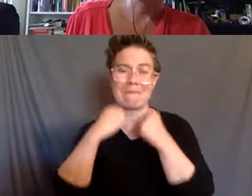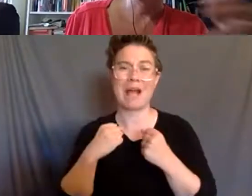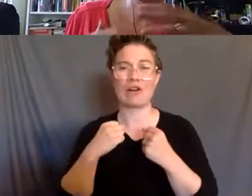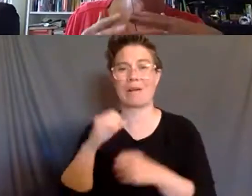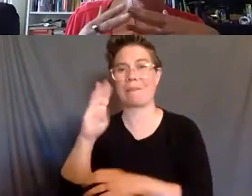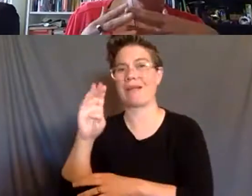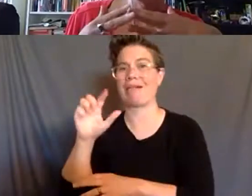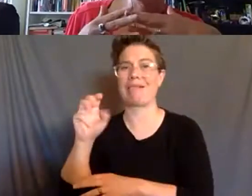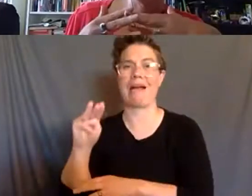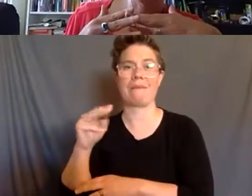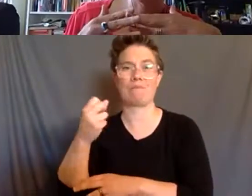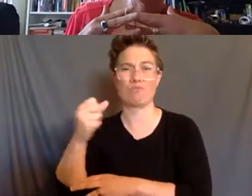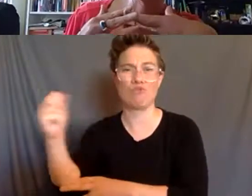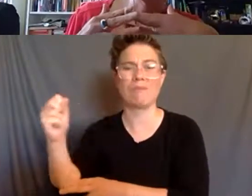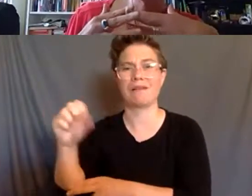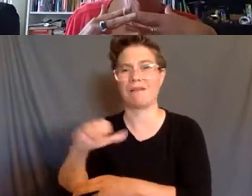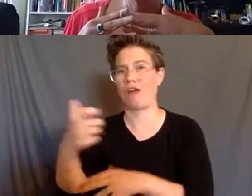on, you know, there has been